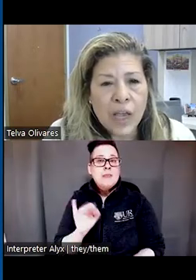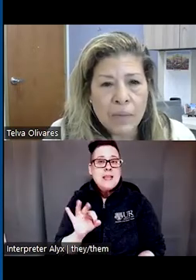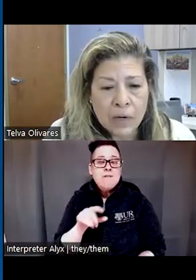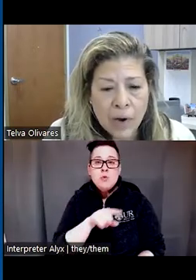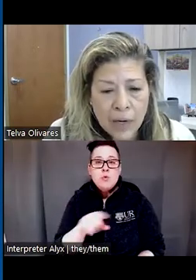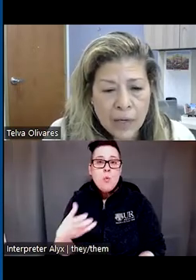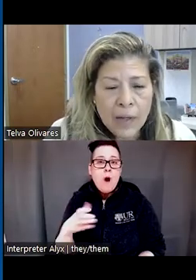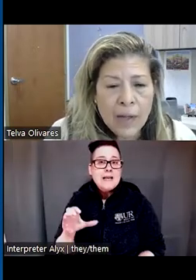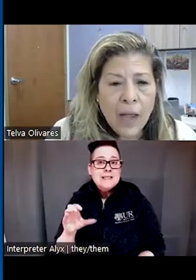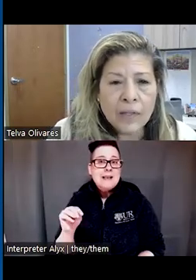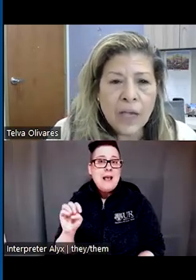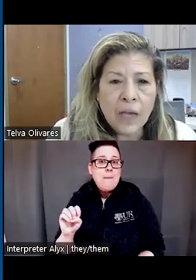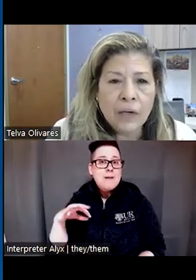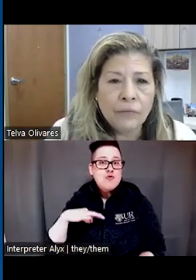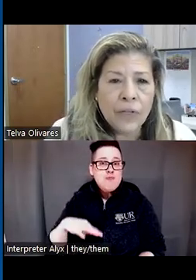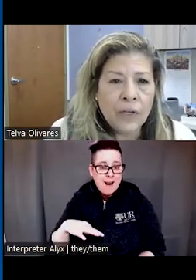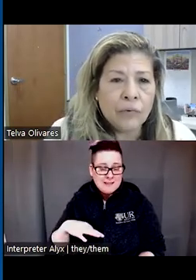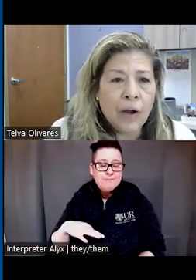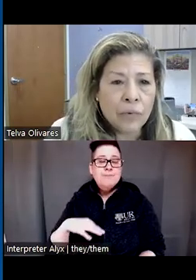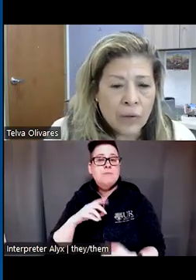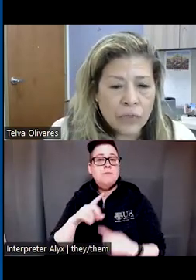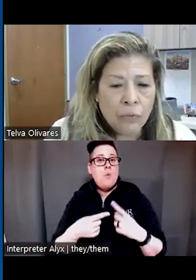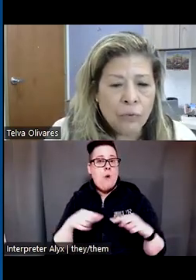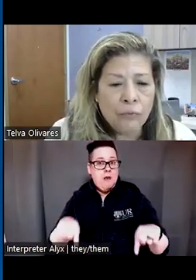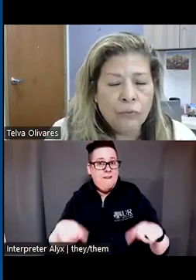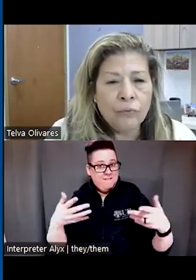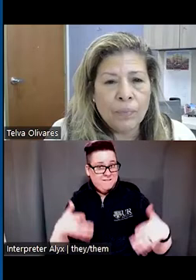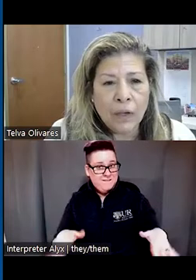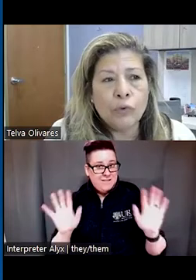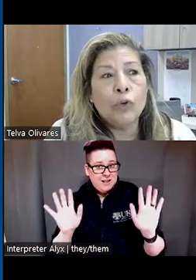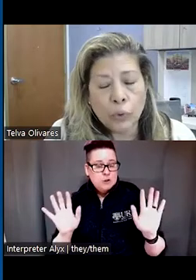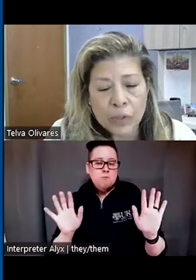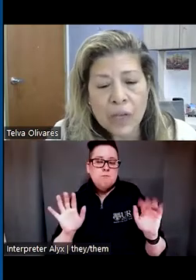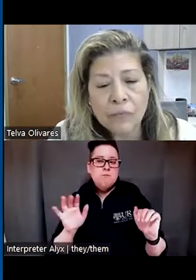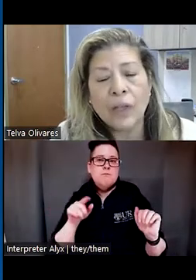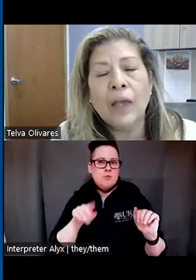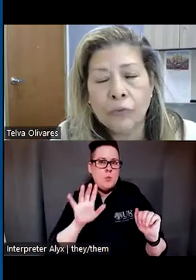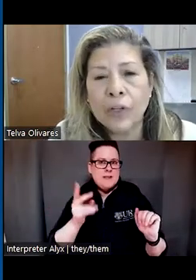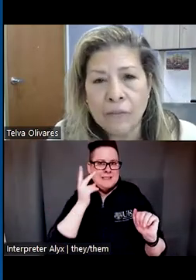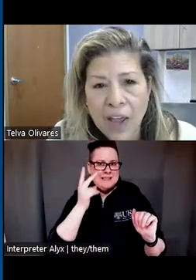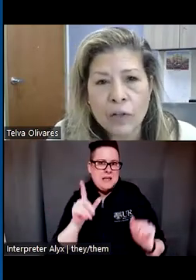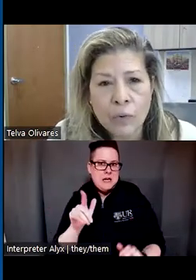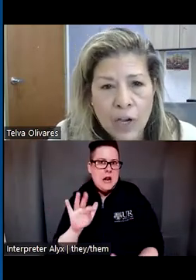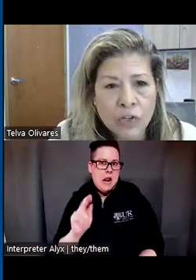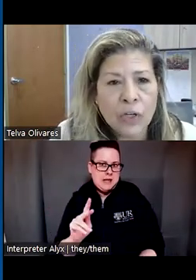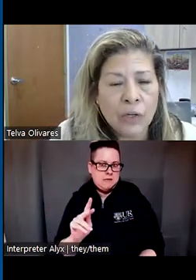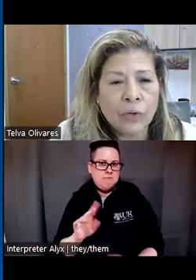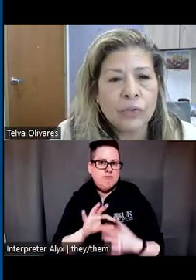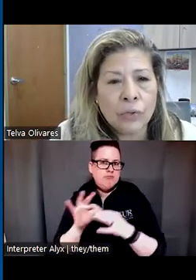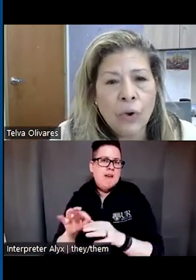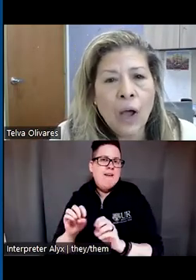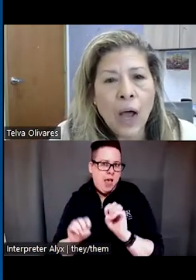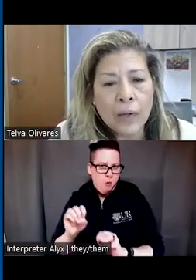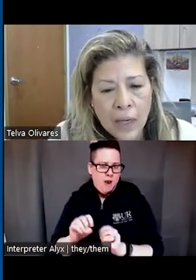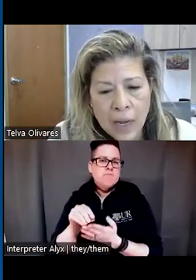for CME credit, at the end of the Grand Rounds, you will receive the link for the evaluation in